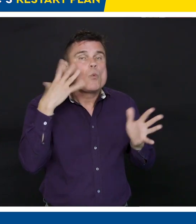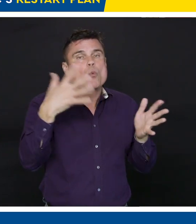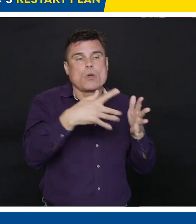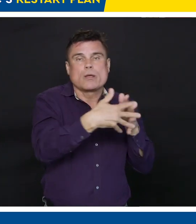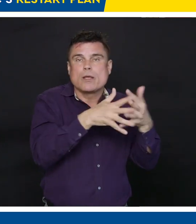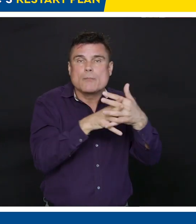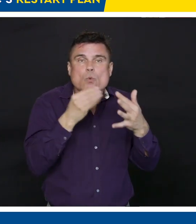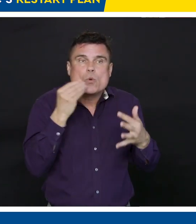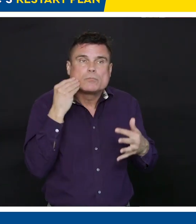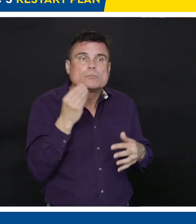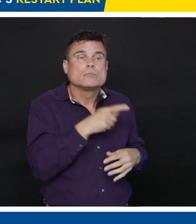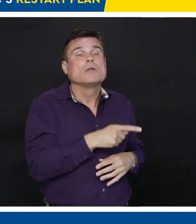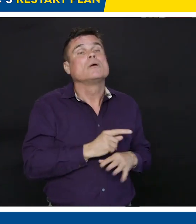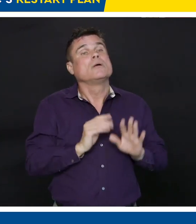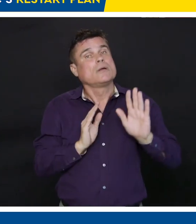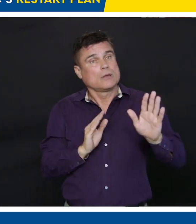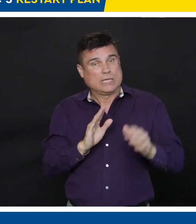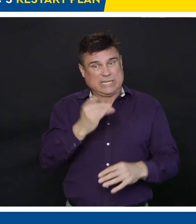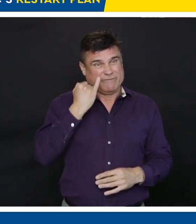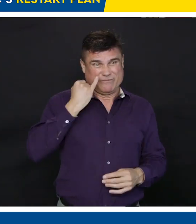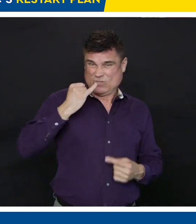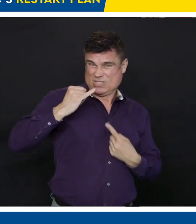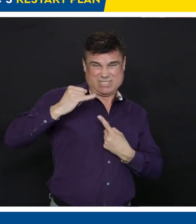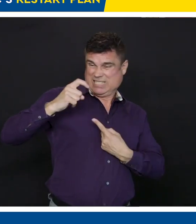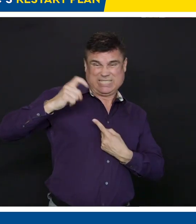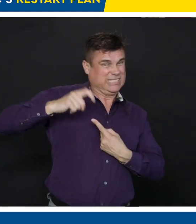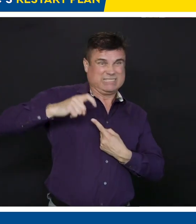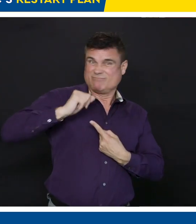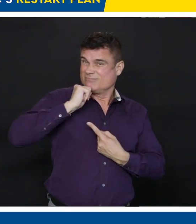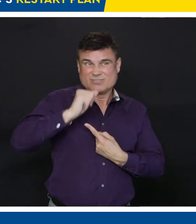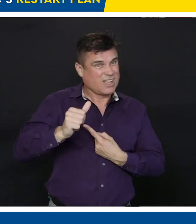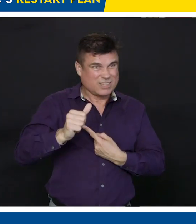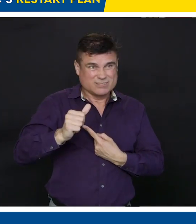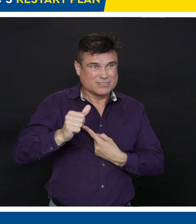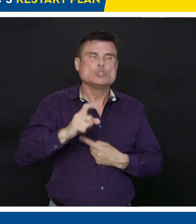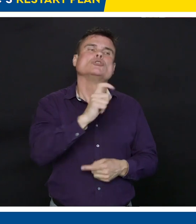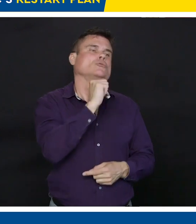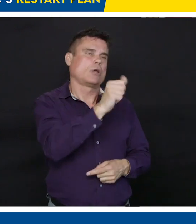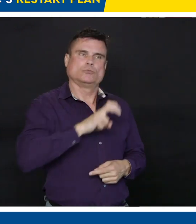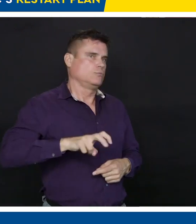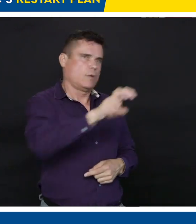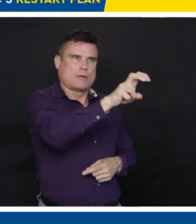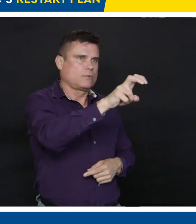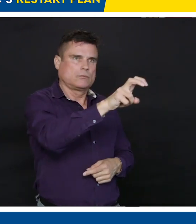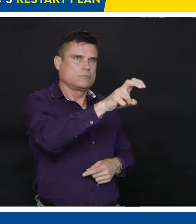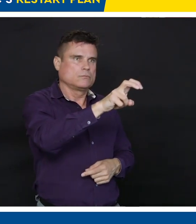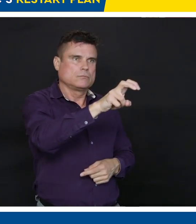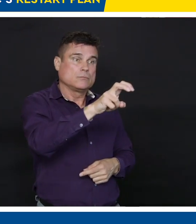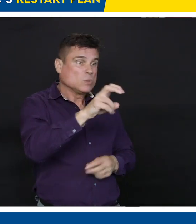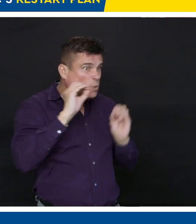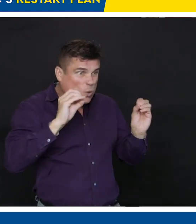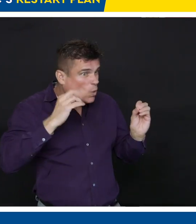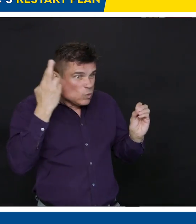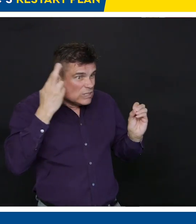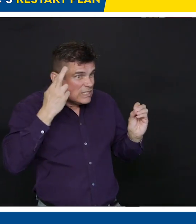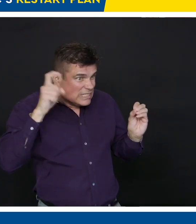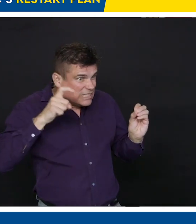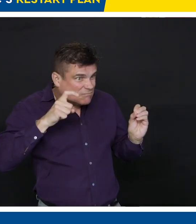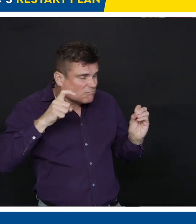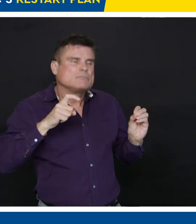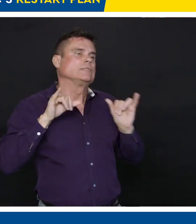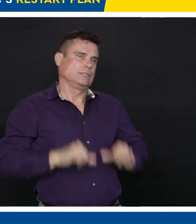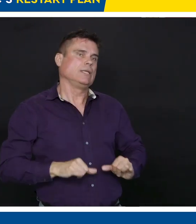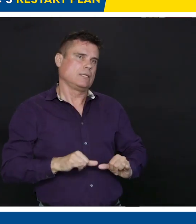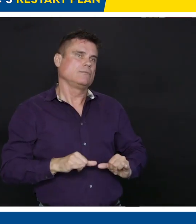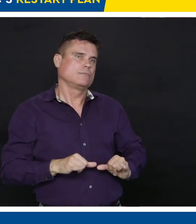We've been pretty clear on that. Having said that, as we start to move into the various phases of the restart plan, when we get